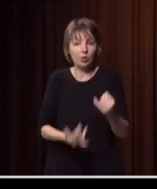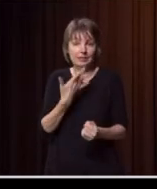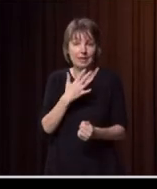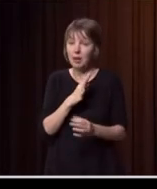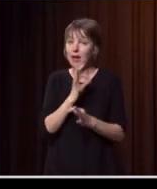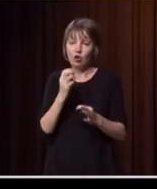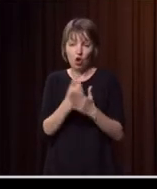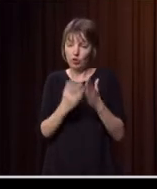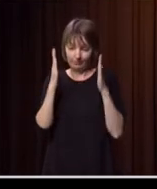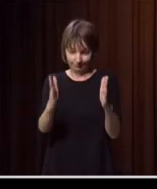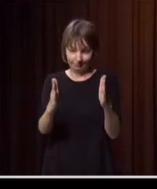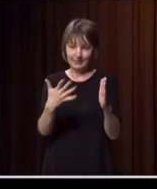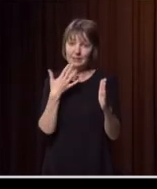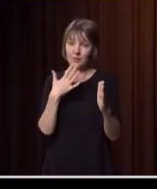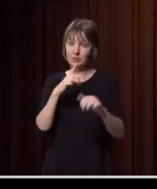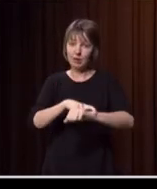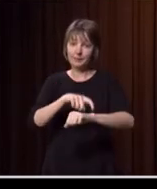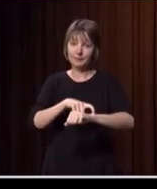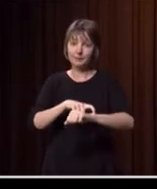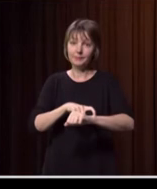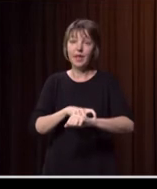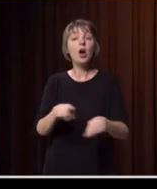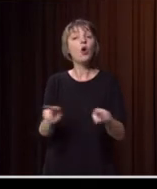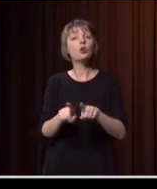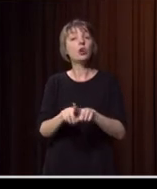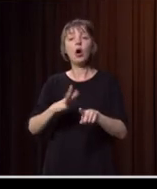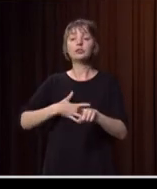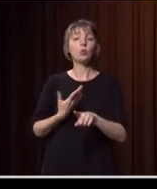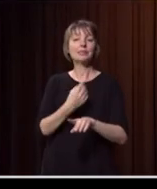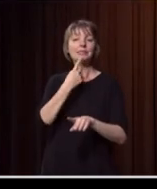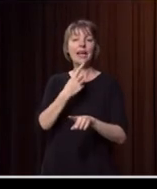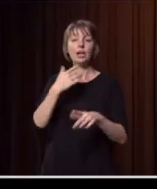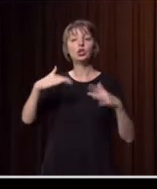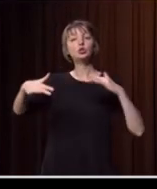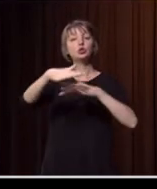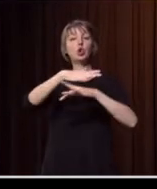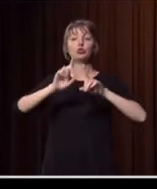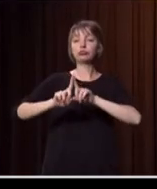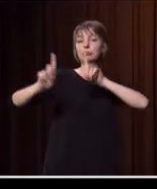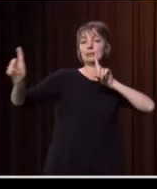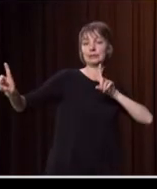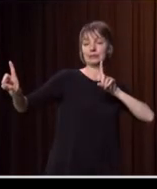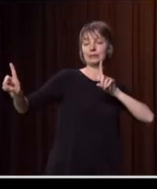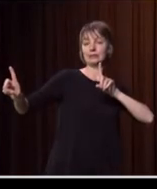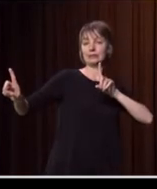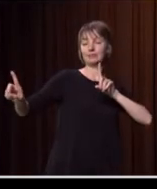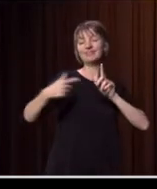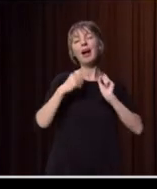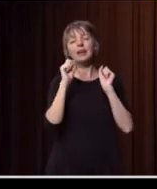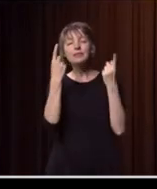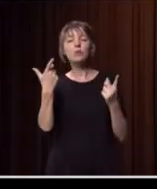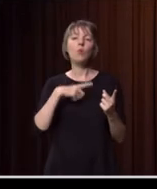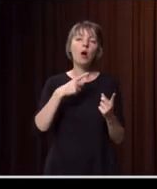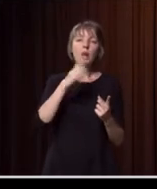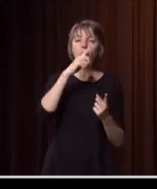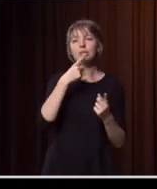exclusively. And the second phrase that I won't use is social distancing. Yes, I understand the basis of it. I understand the genesis of it. And it's